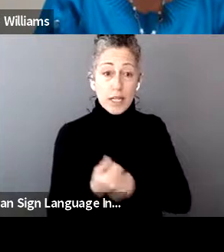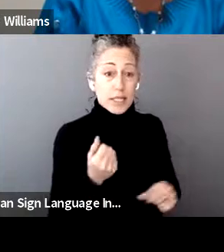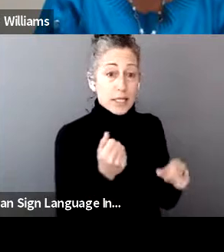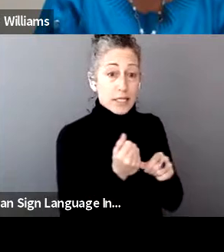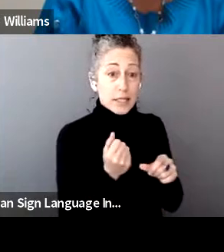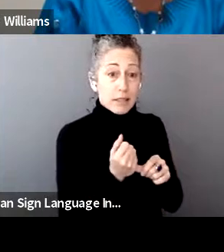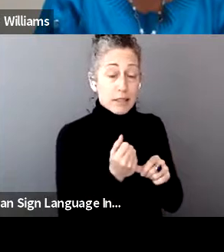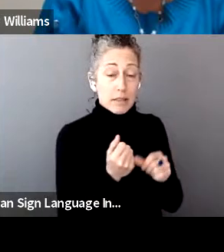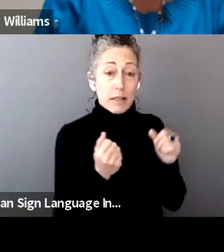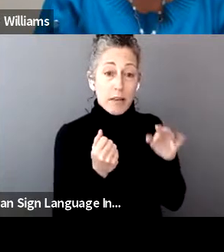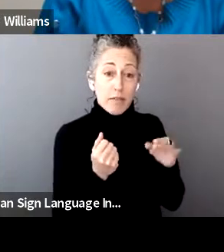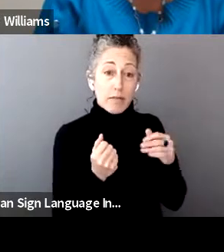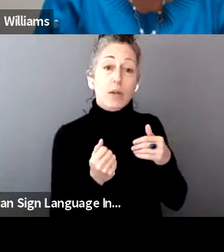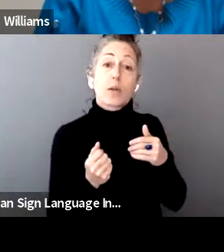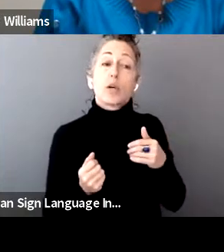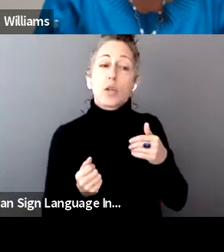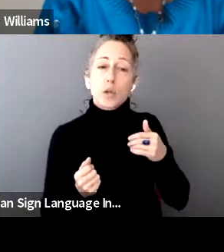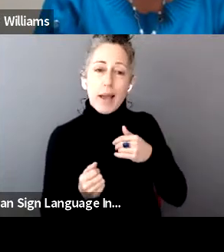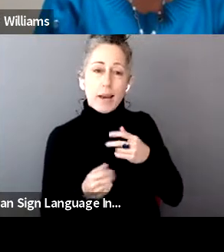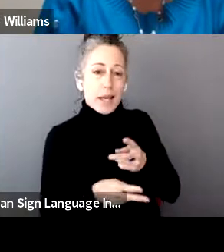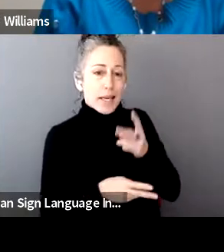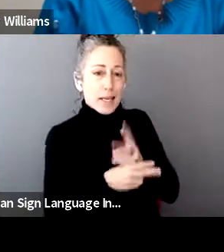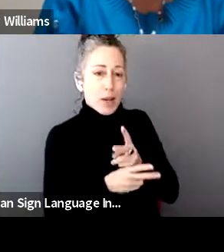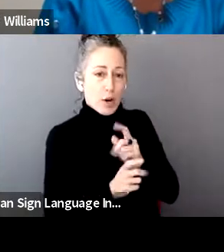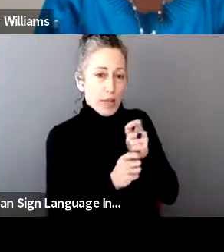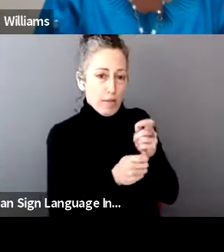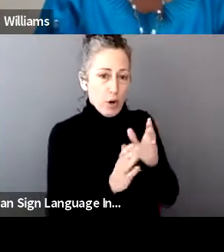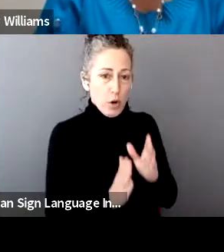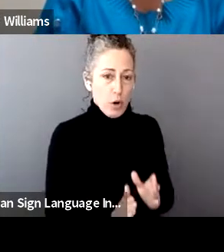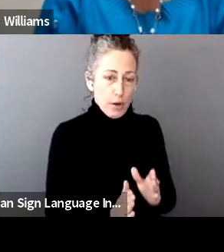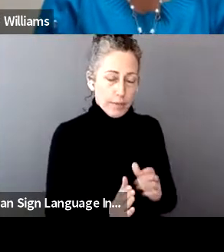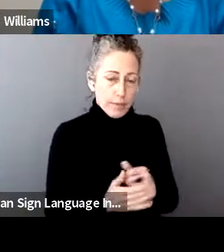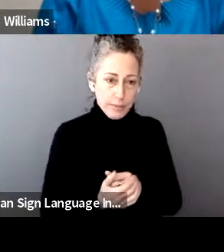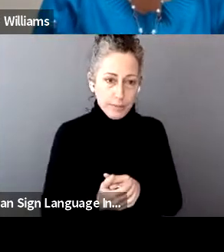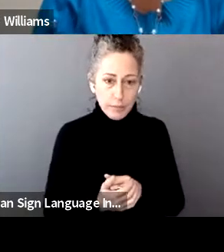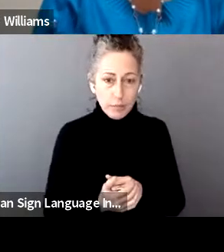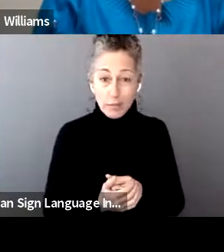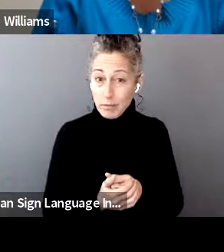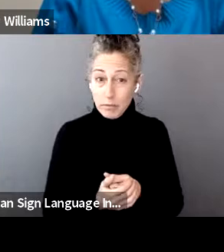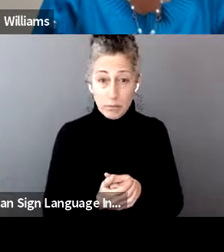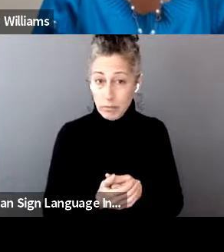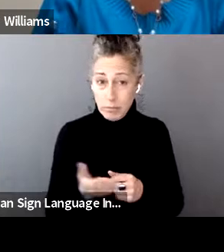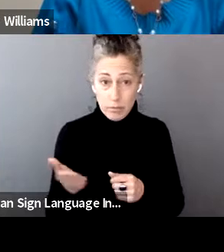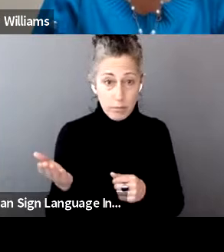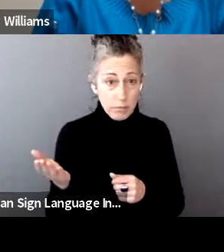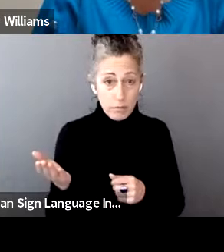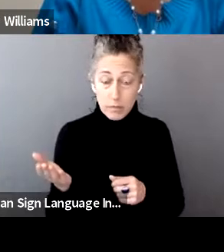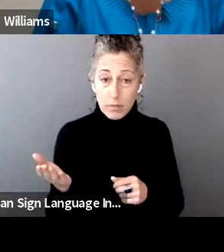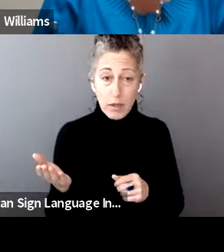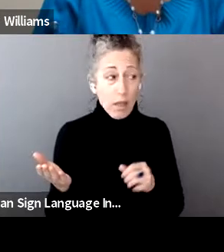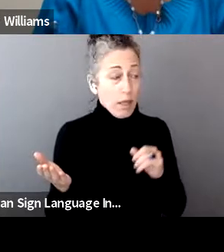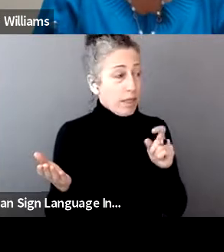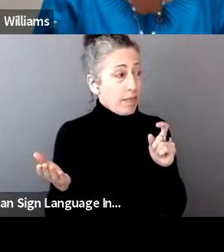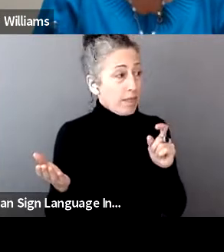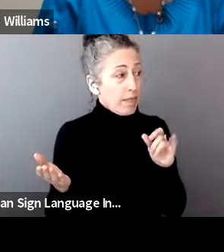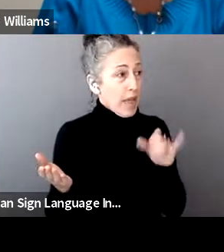person cared for that family member? Now, that's interesting. I don't know if, if anyone even knows that answer. That probably has to be